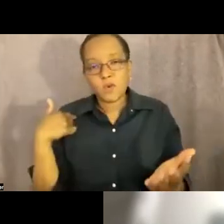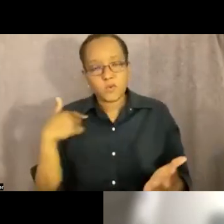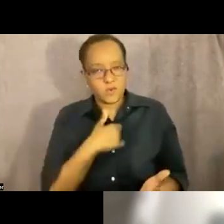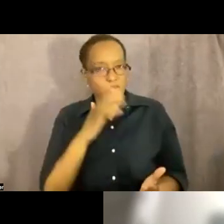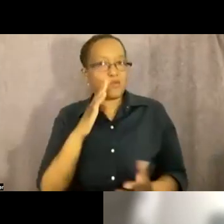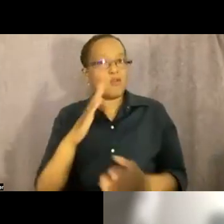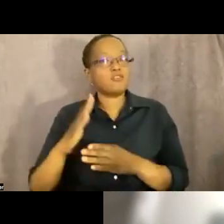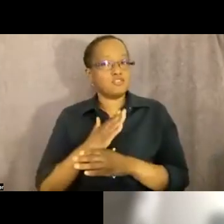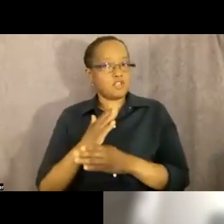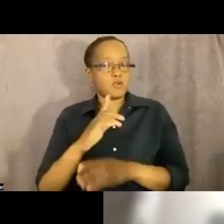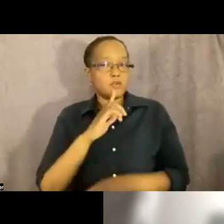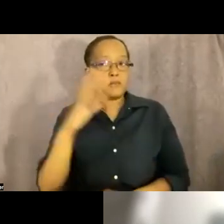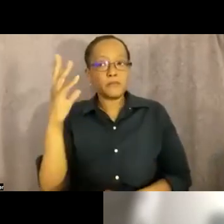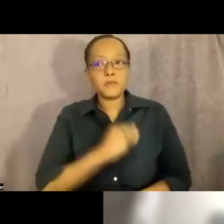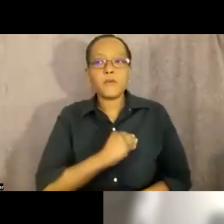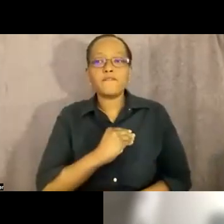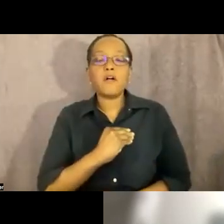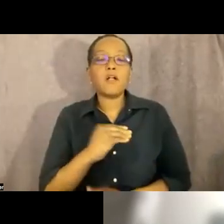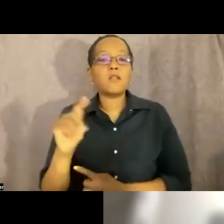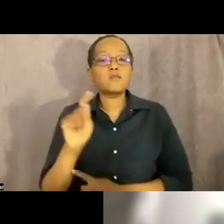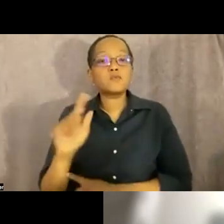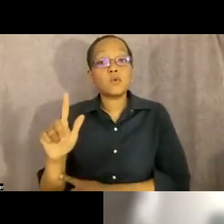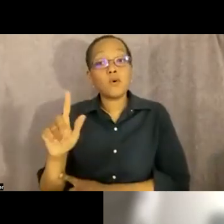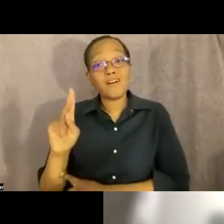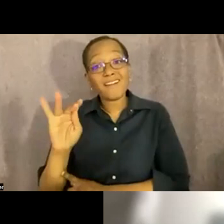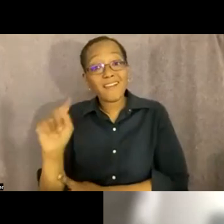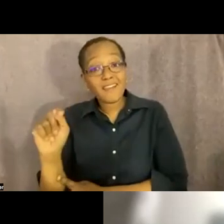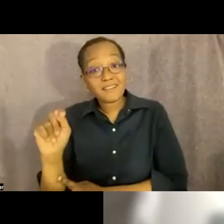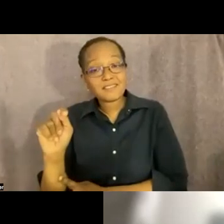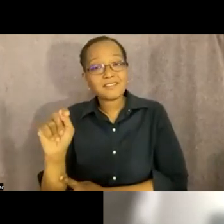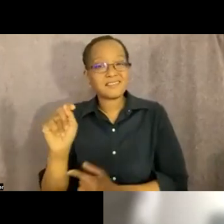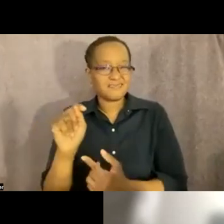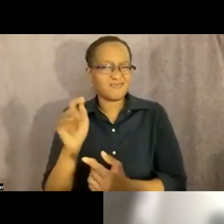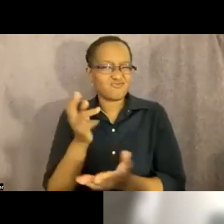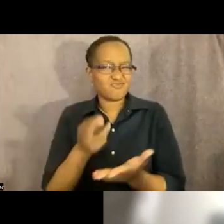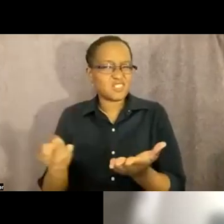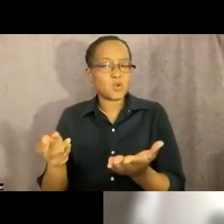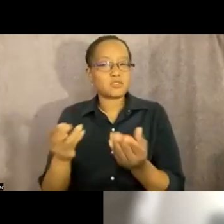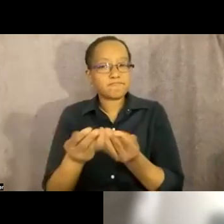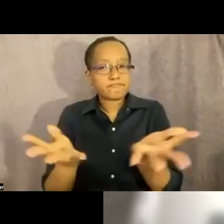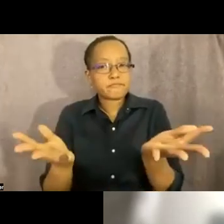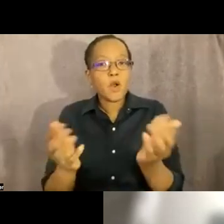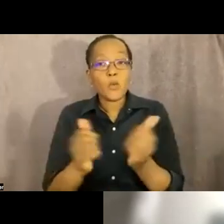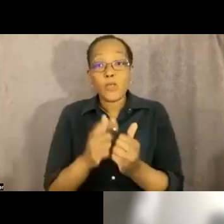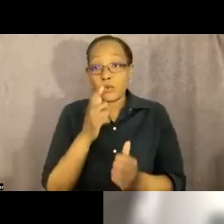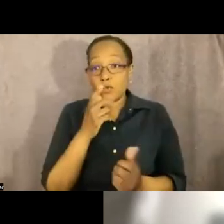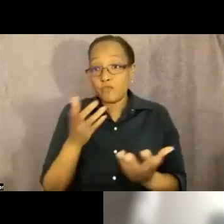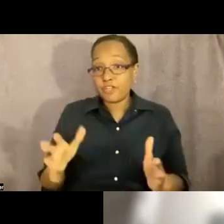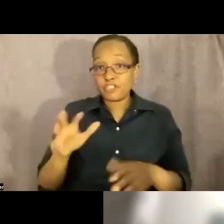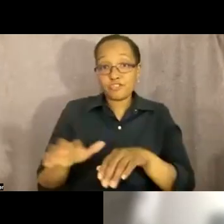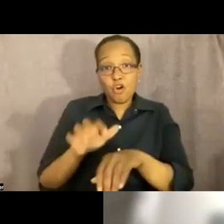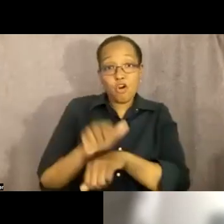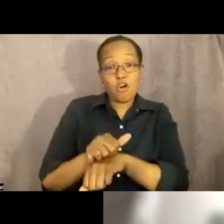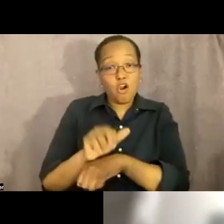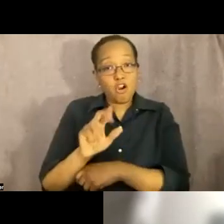this beautiful um toolkit and resource at the end of this with everybody who rsvp'd created by the